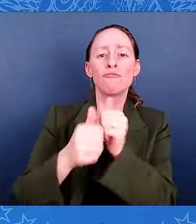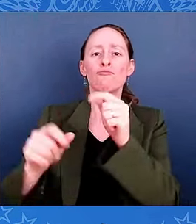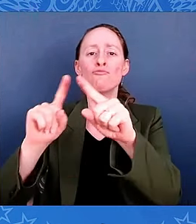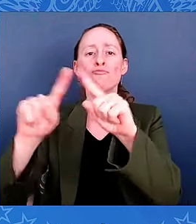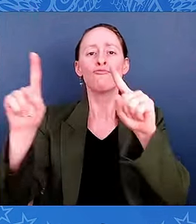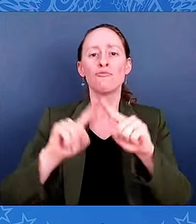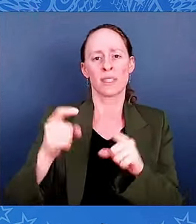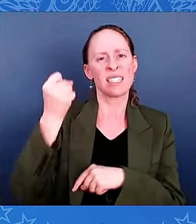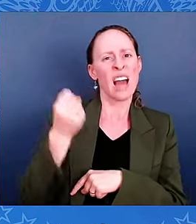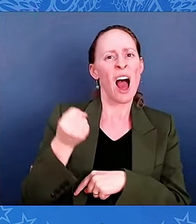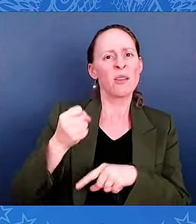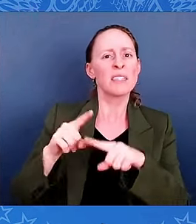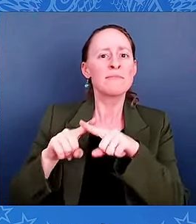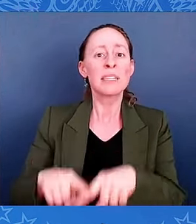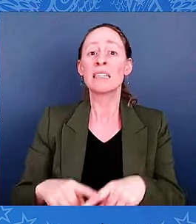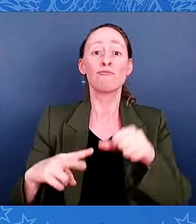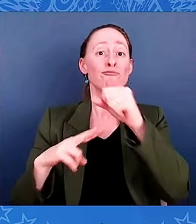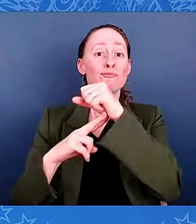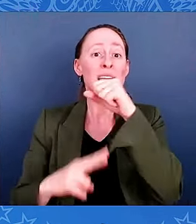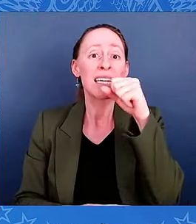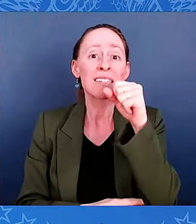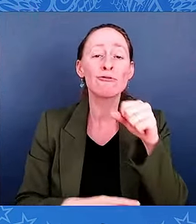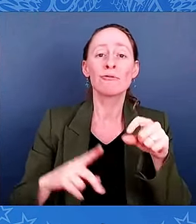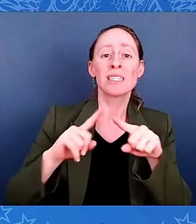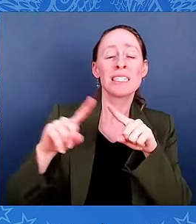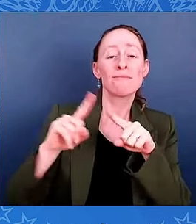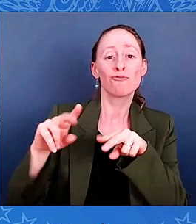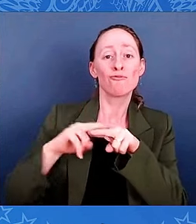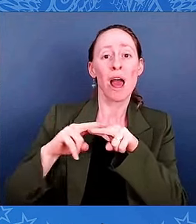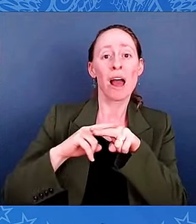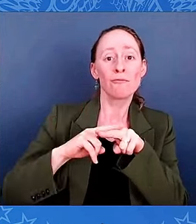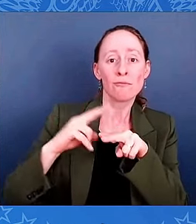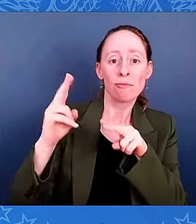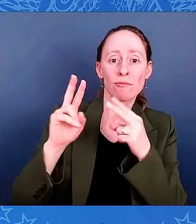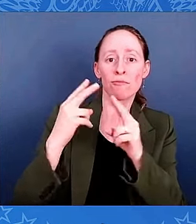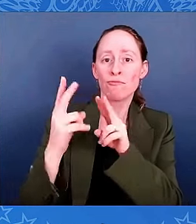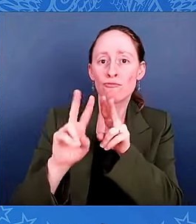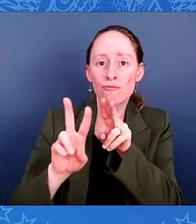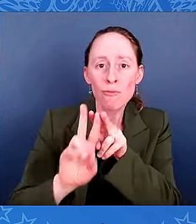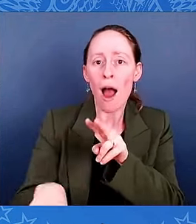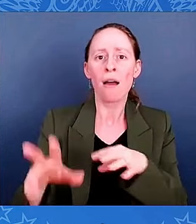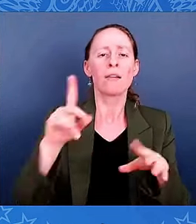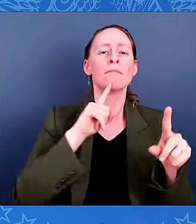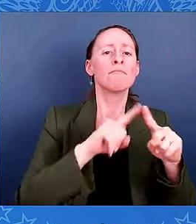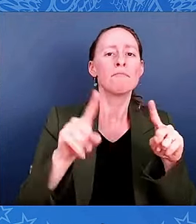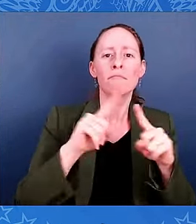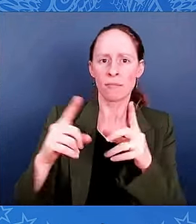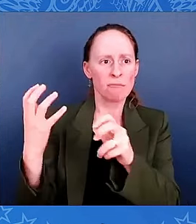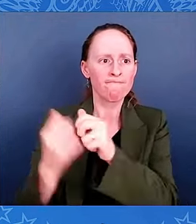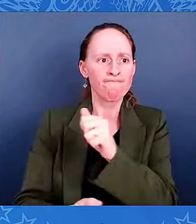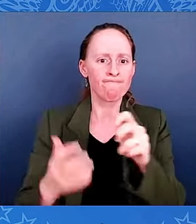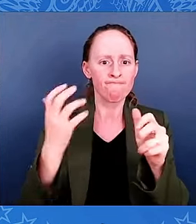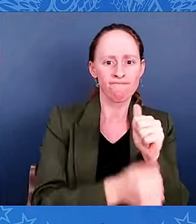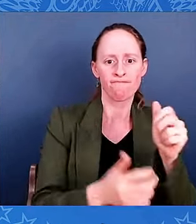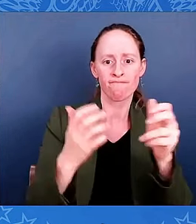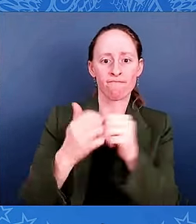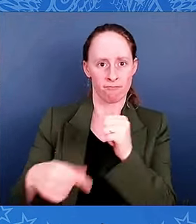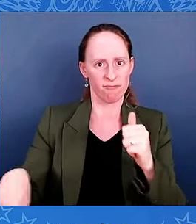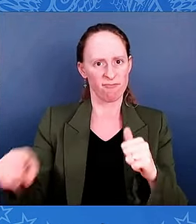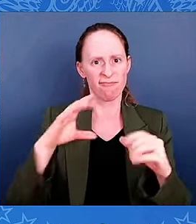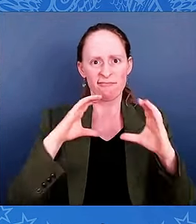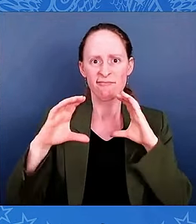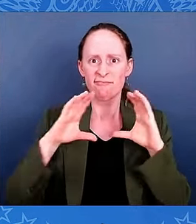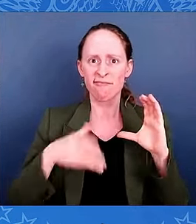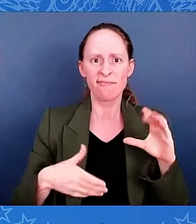lines, sabotaging the railroad that the Confederate Army used to move troops. All of that would make the Union capture